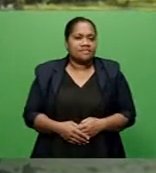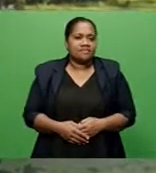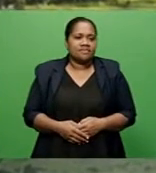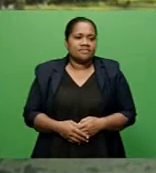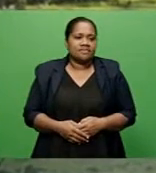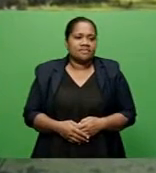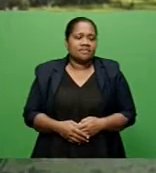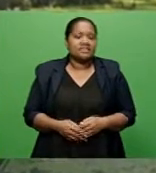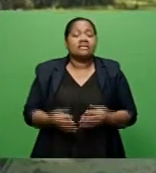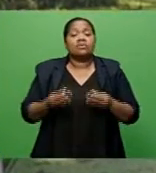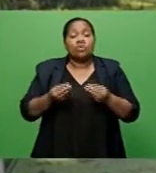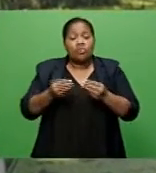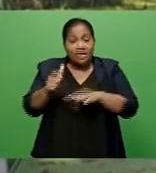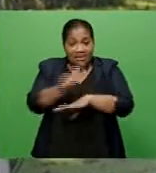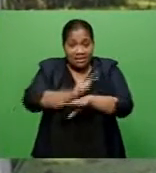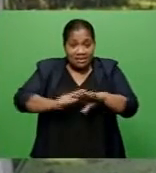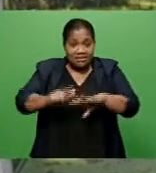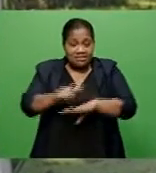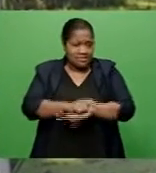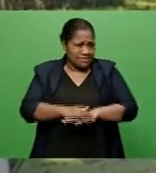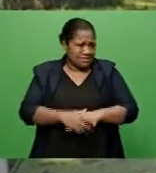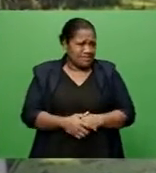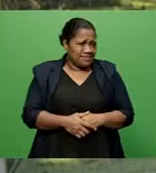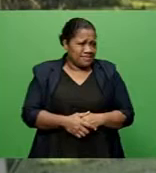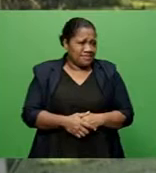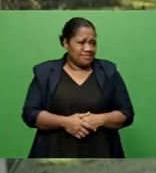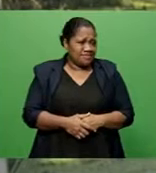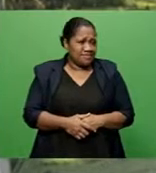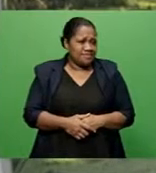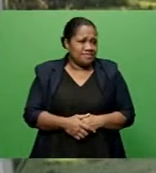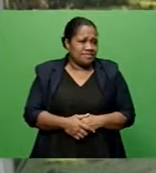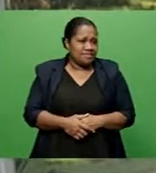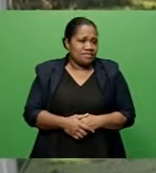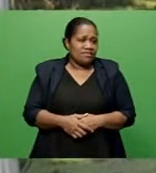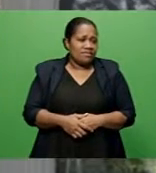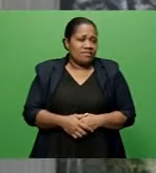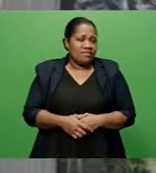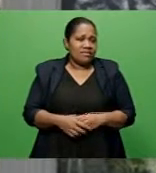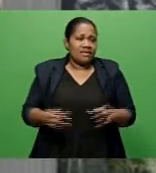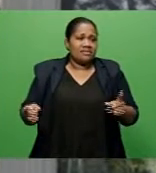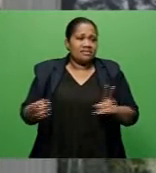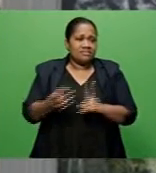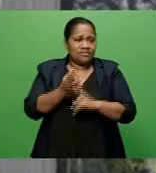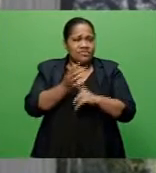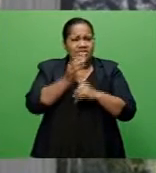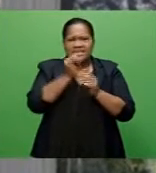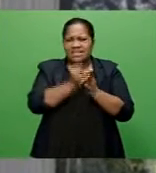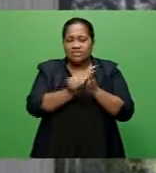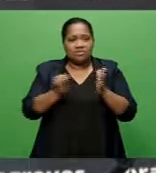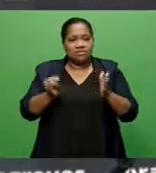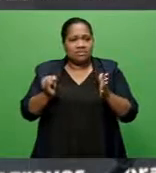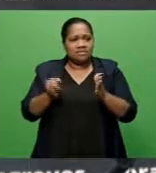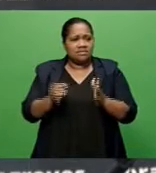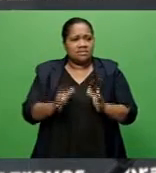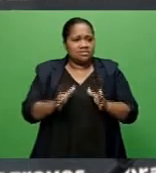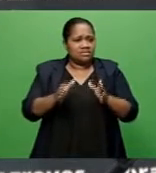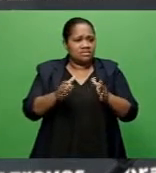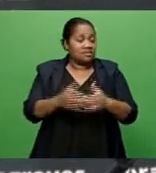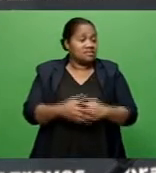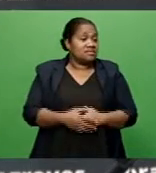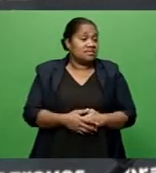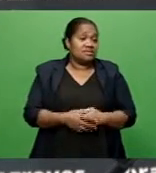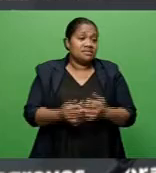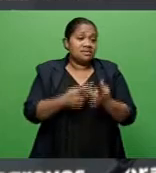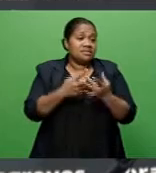Wetlands offer a significant range of benefits for the industry and trade. For example, their home to nurseries for fish, other fresh